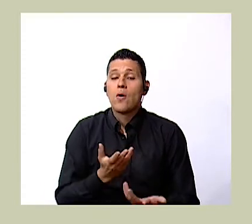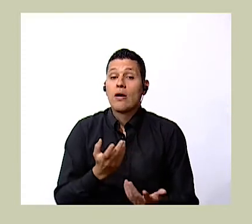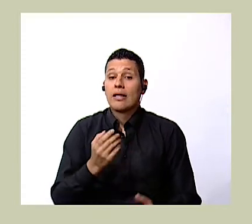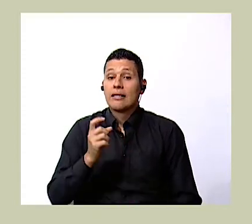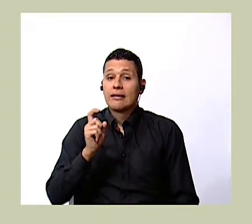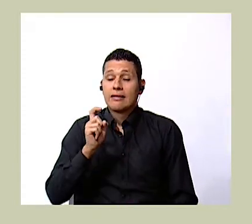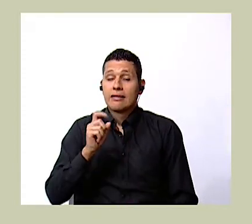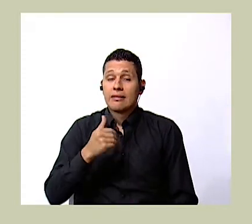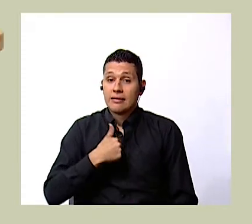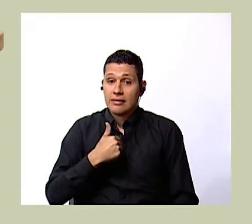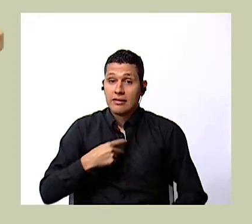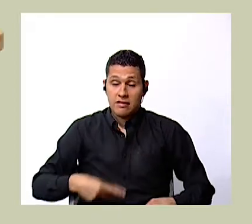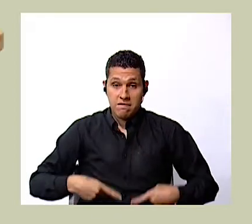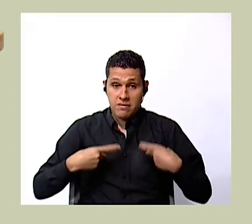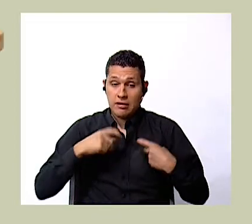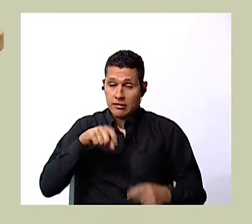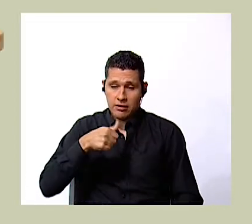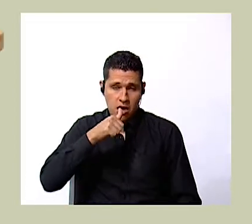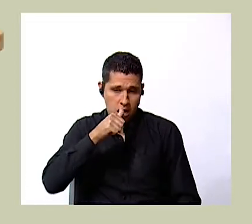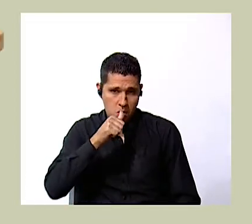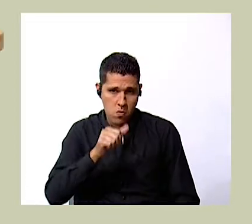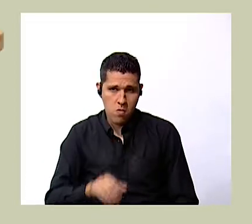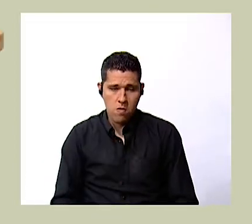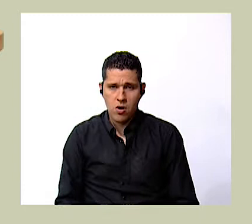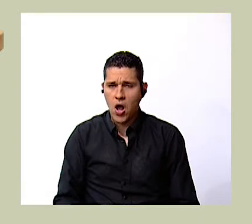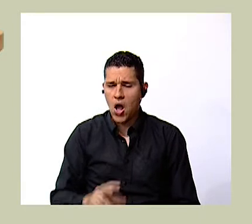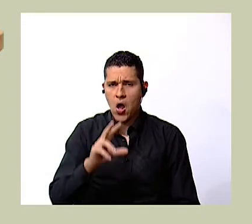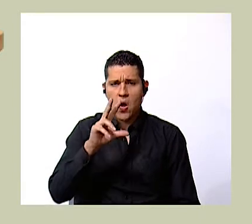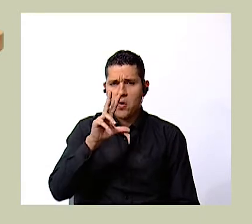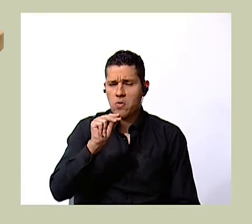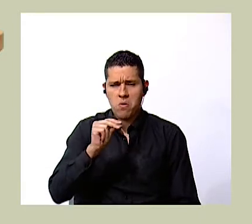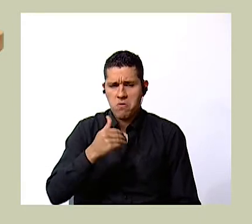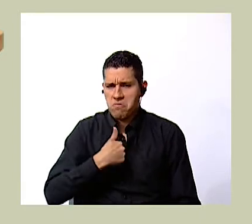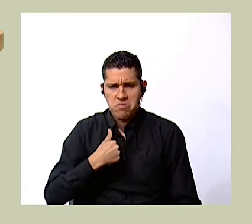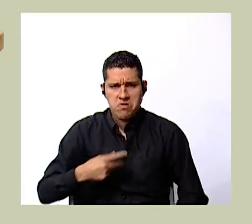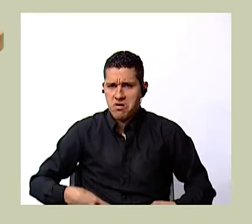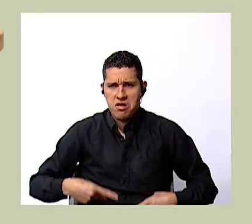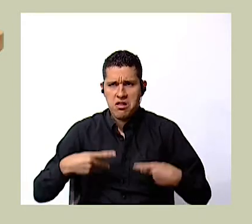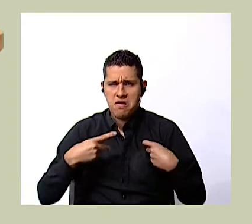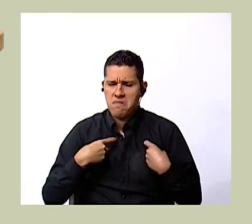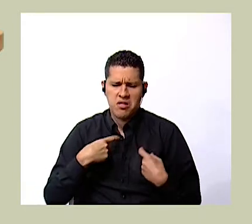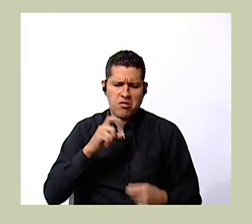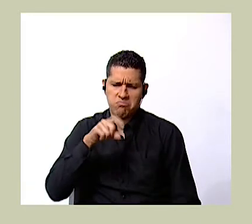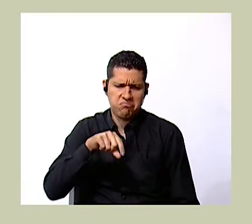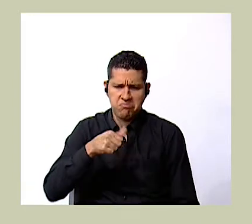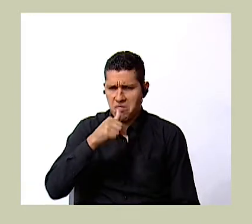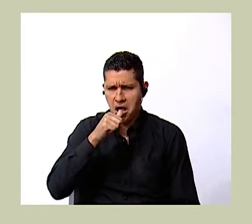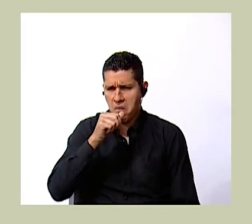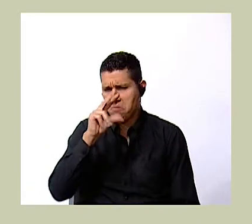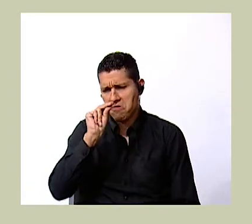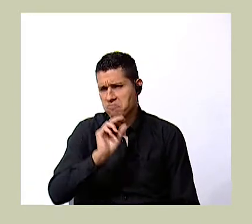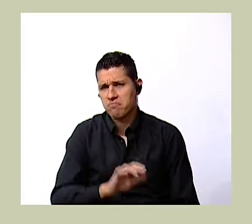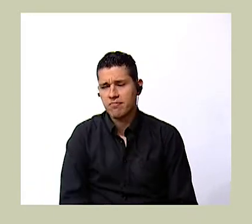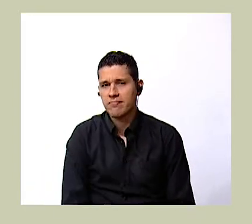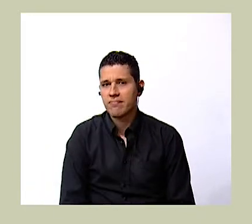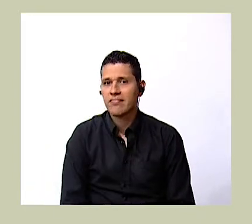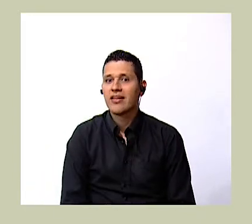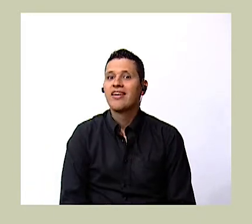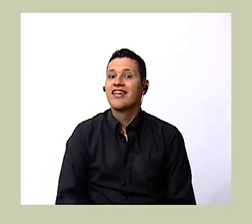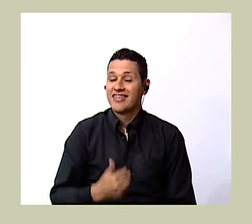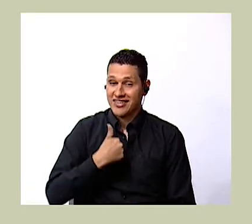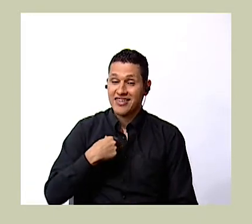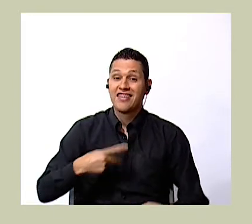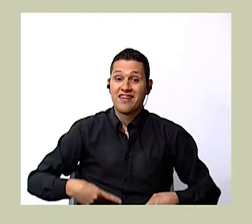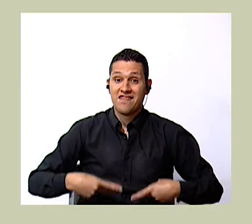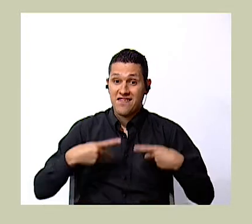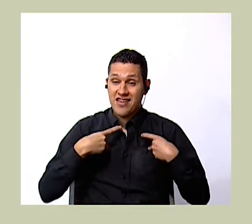water and non-living things do not need water living things eat